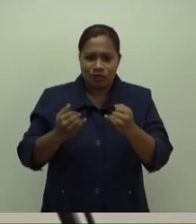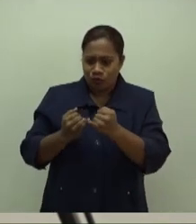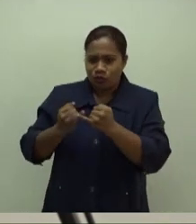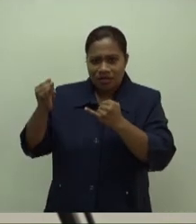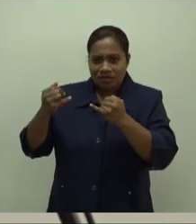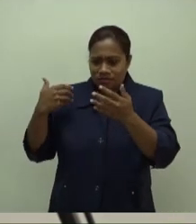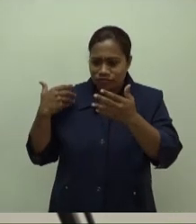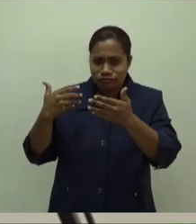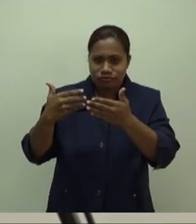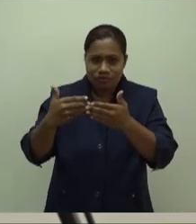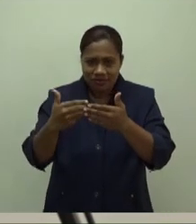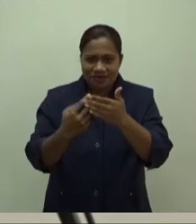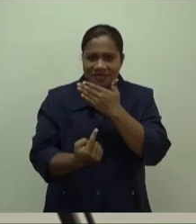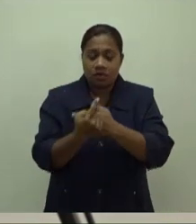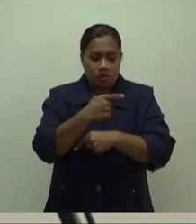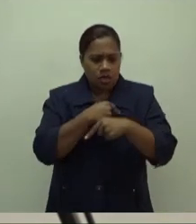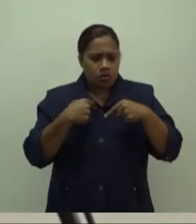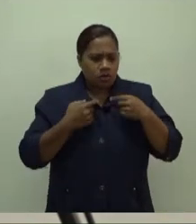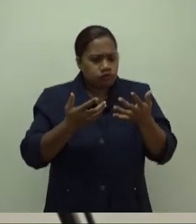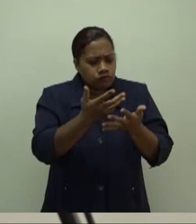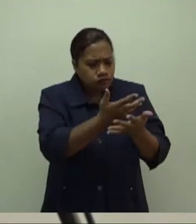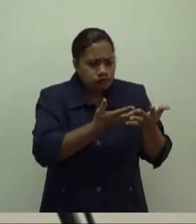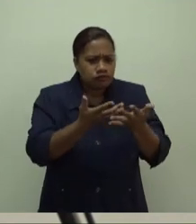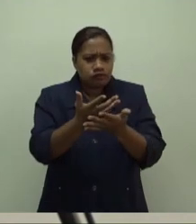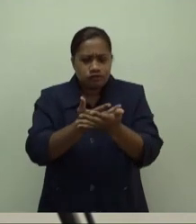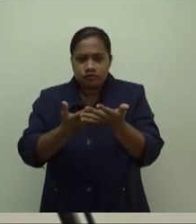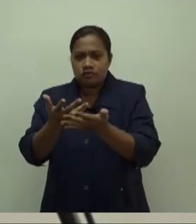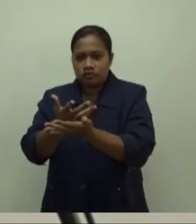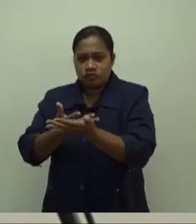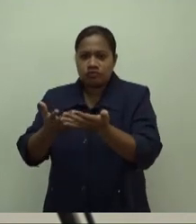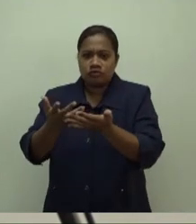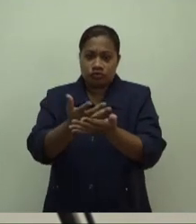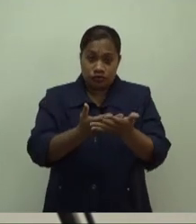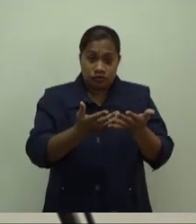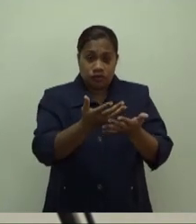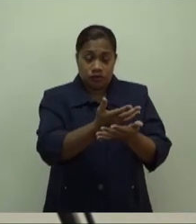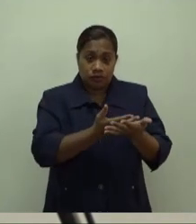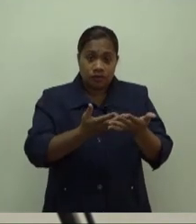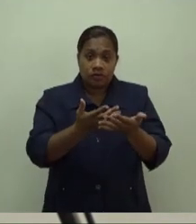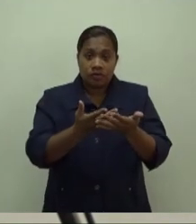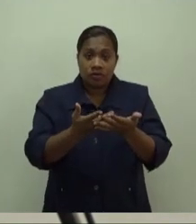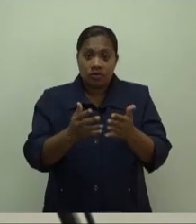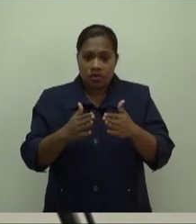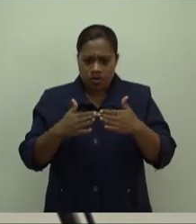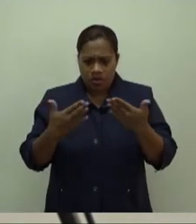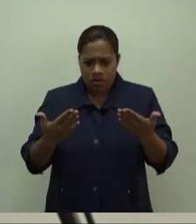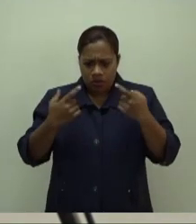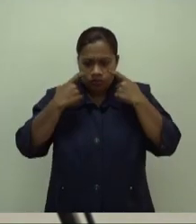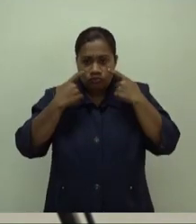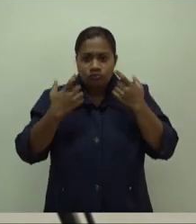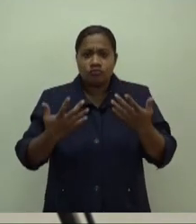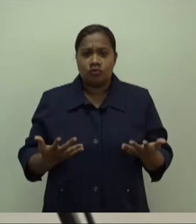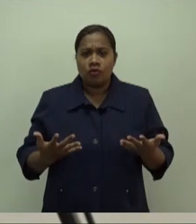We had discussed with a number of colleagues the hospital admissions and we are showing a sustained